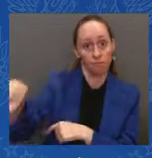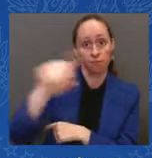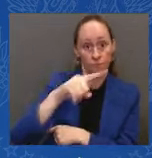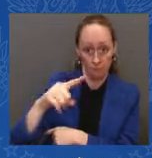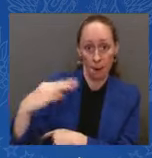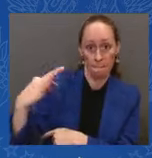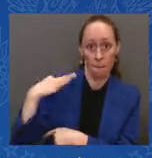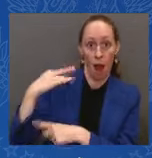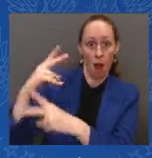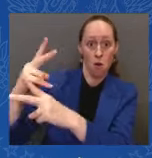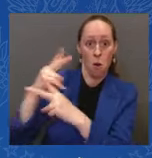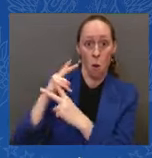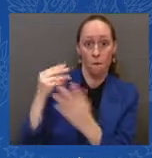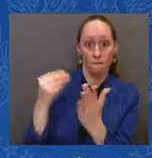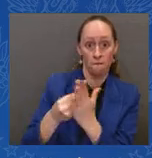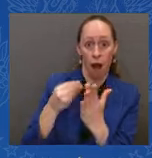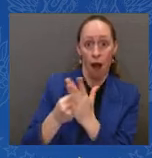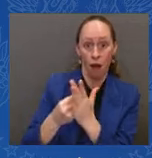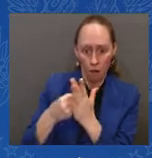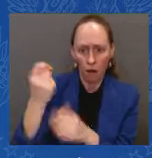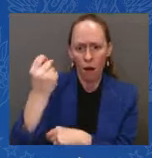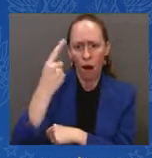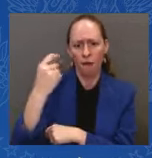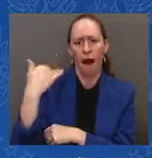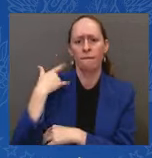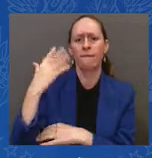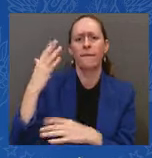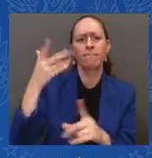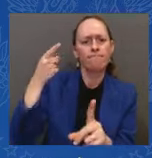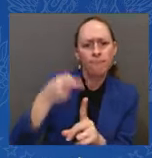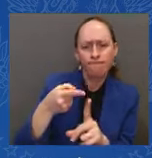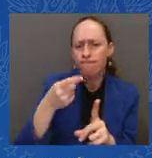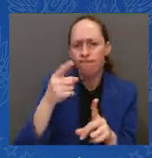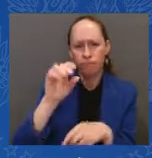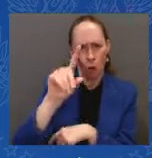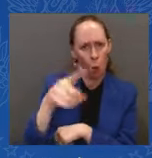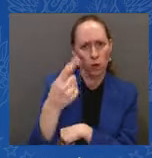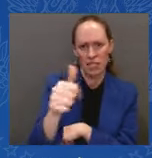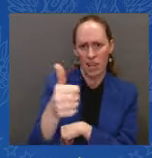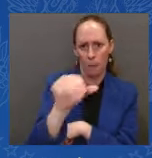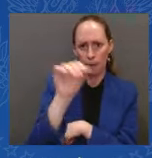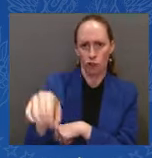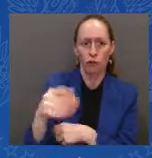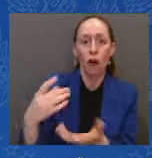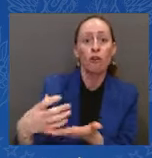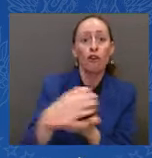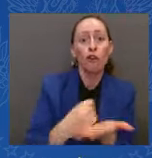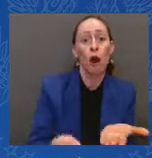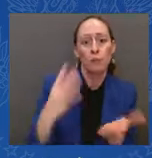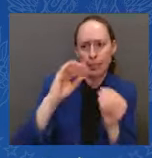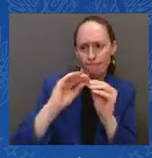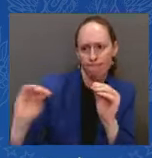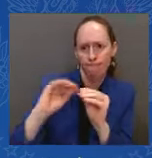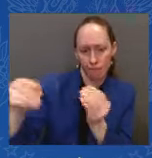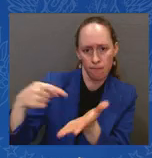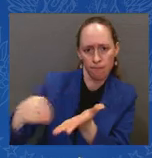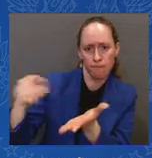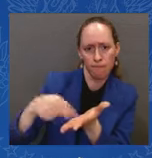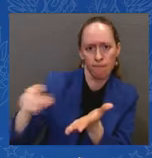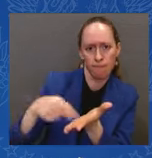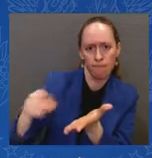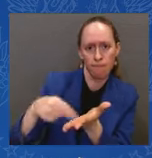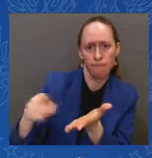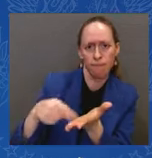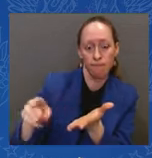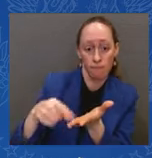to do it that way. But under my administration's plan, which is called SAVE Plan, we reduced that to 5 percent for undergraduate